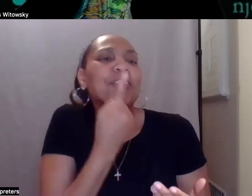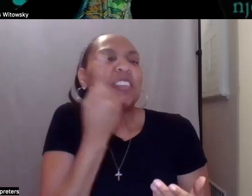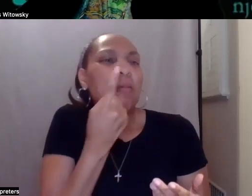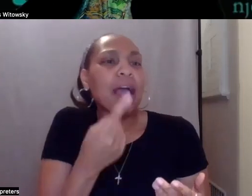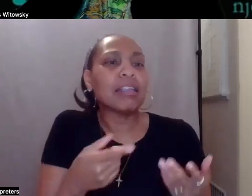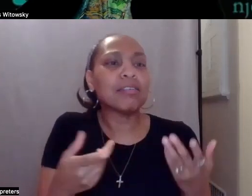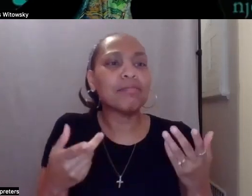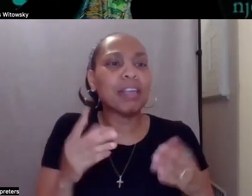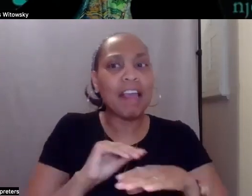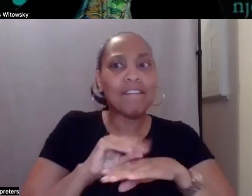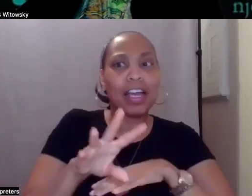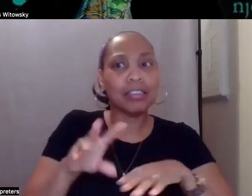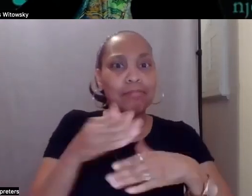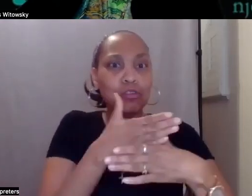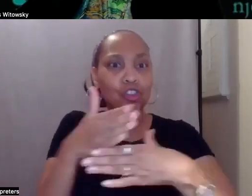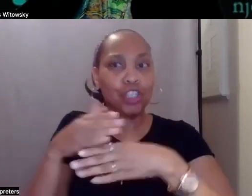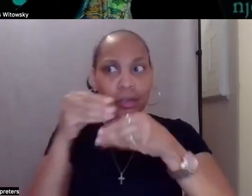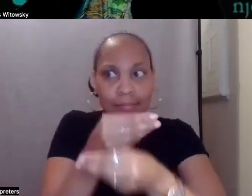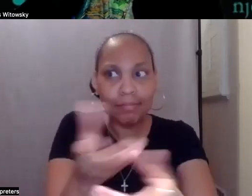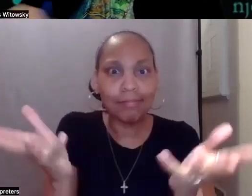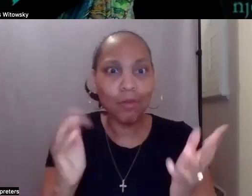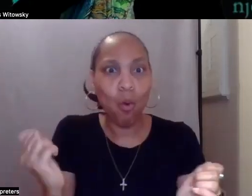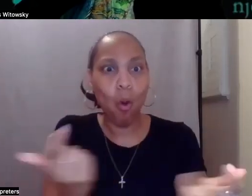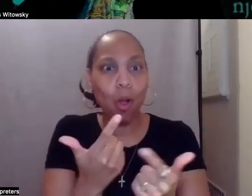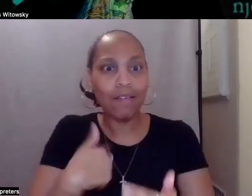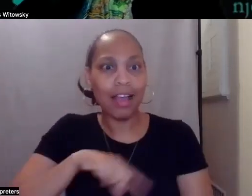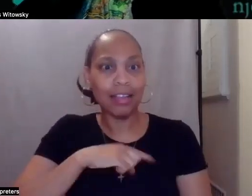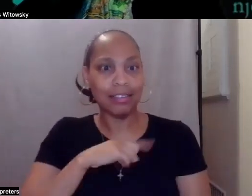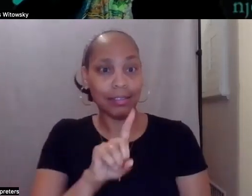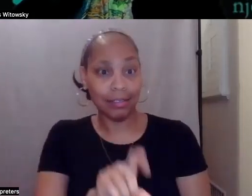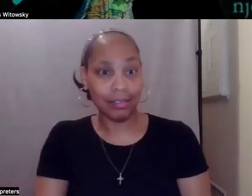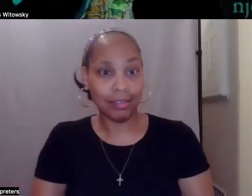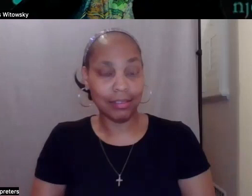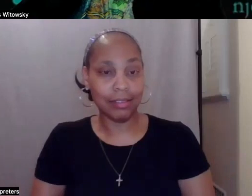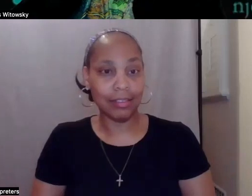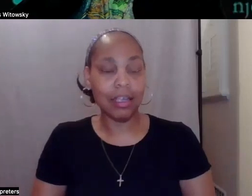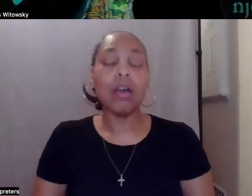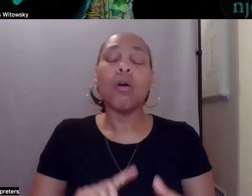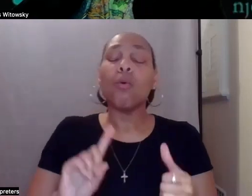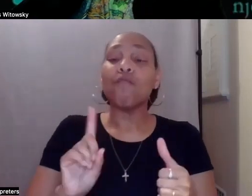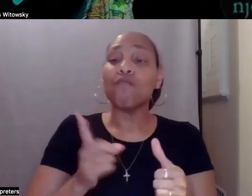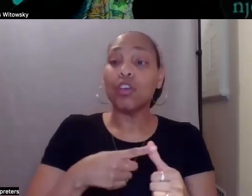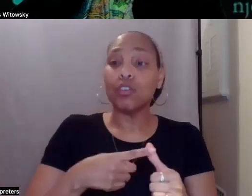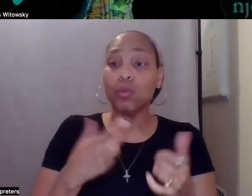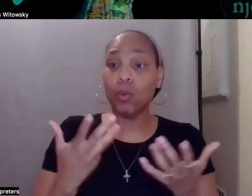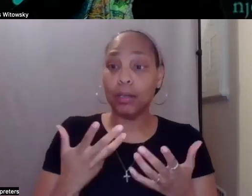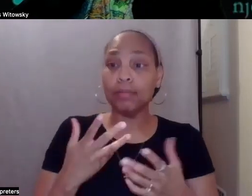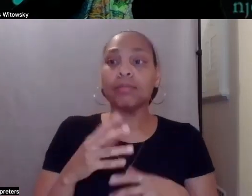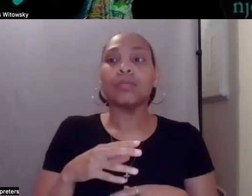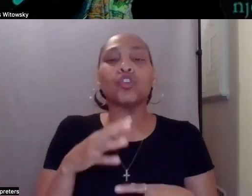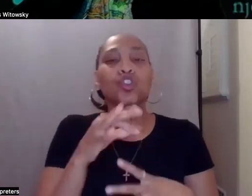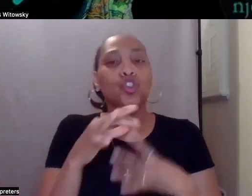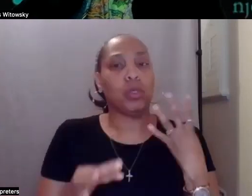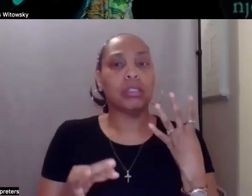that you can share with us? I think the first thing is choice really matters